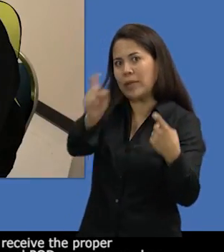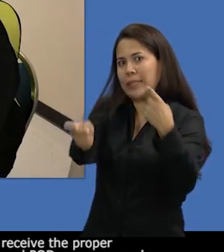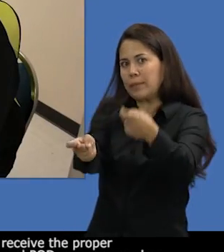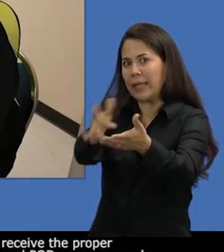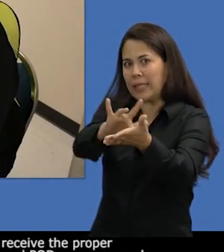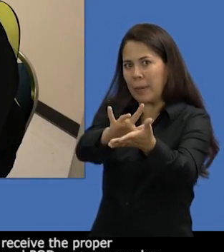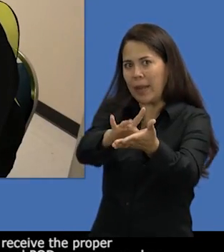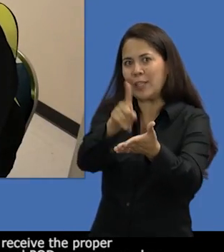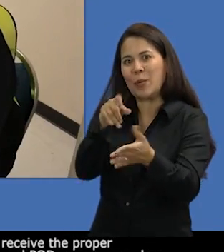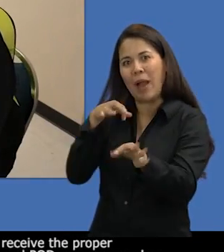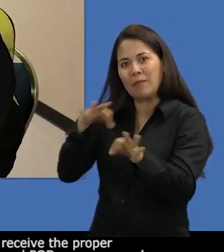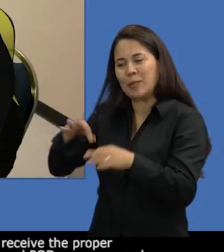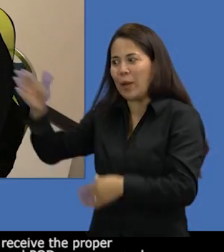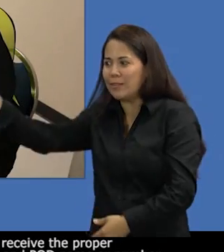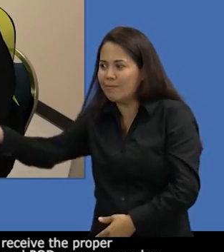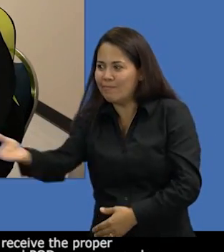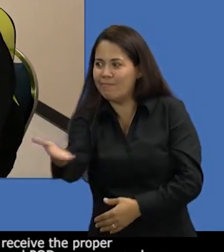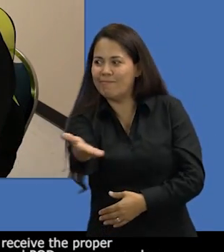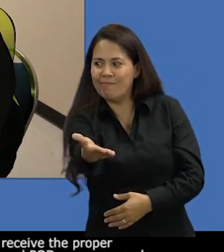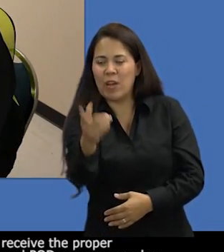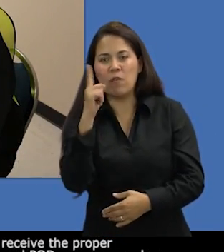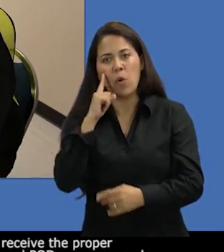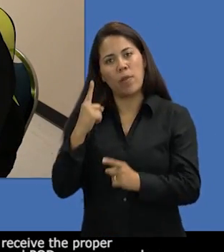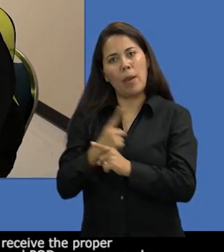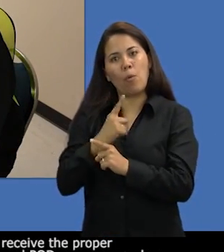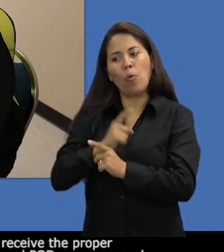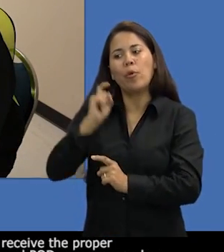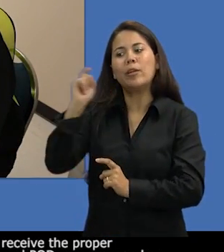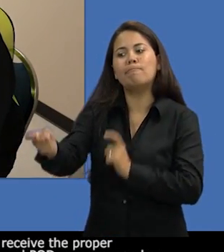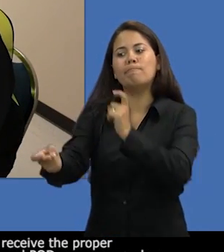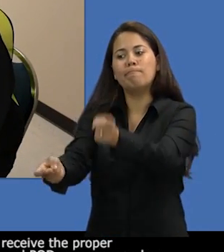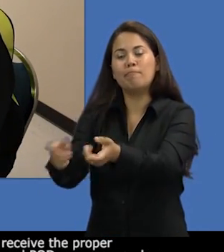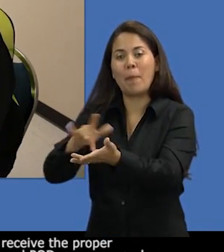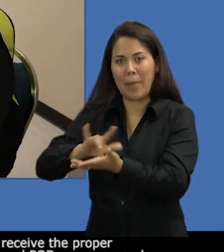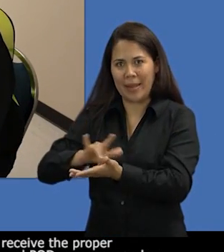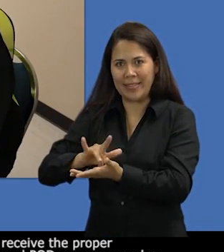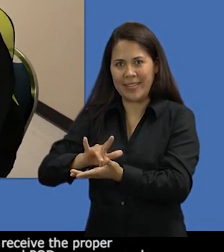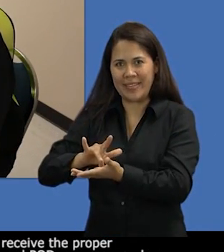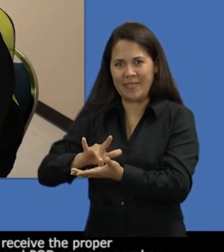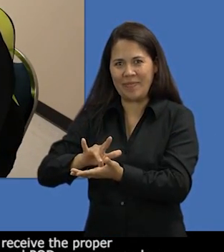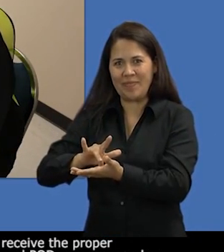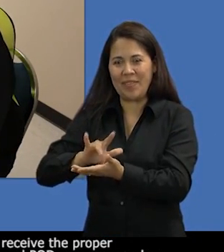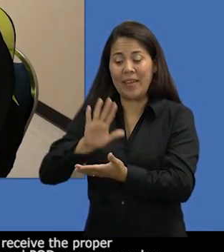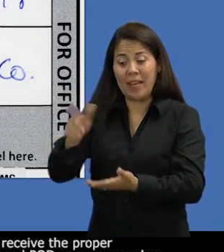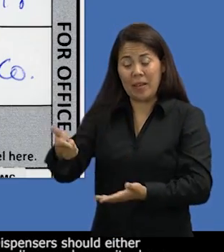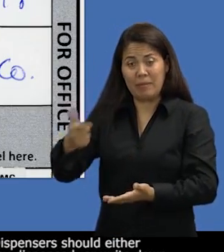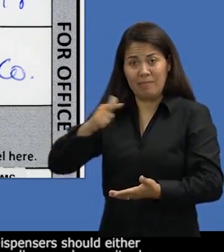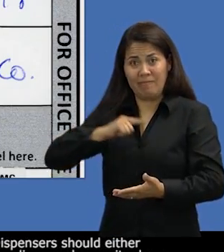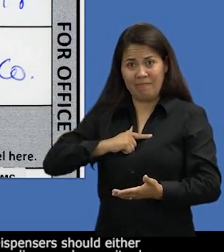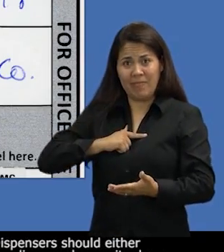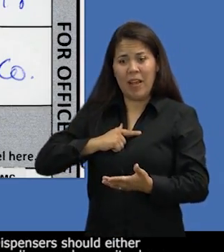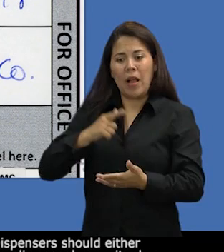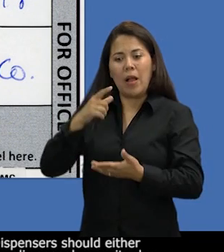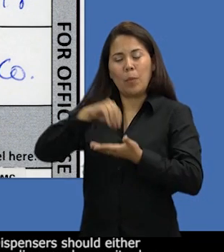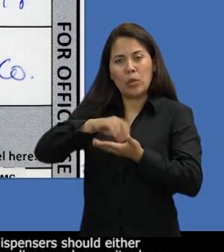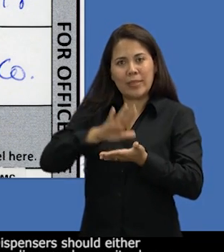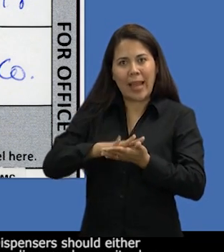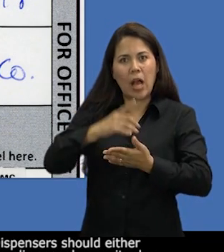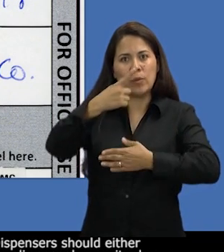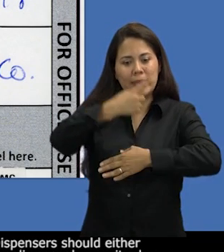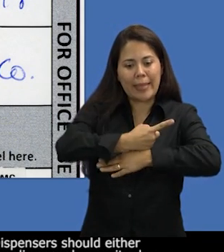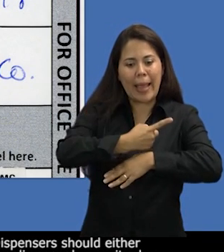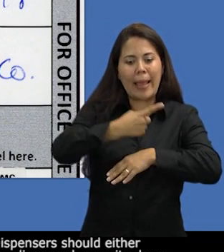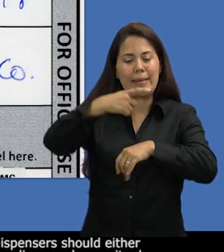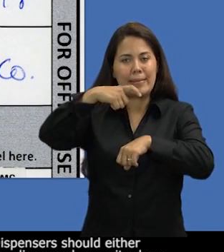Dispensers will fill out the date, time and pod name or number in the top section marked